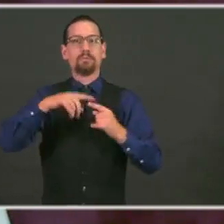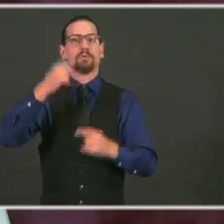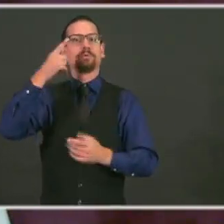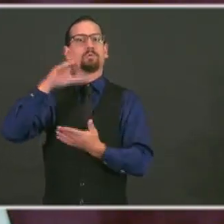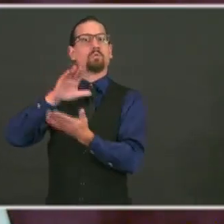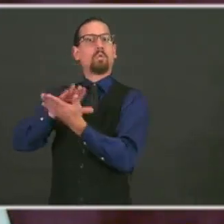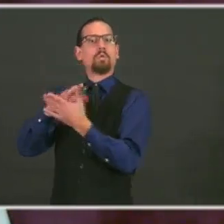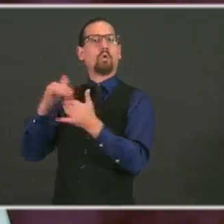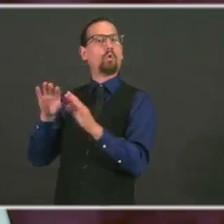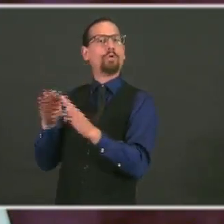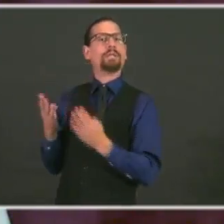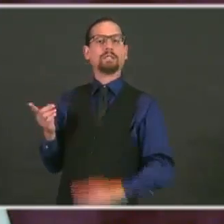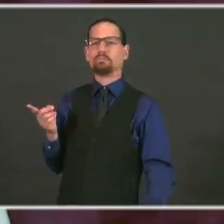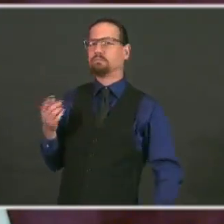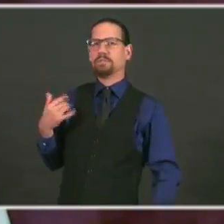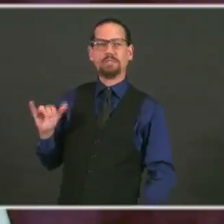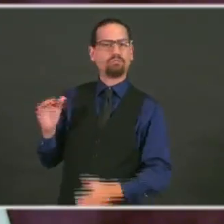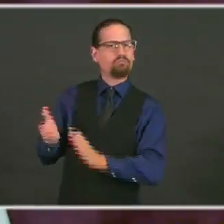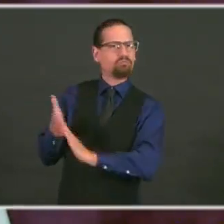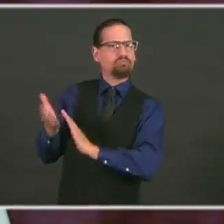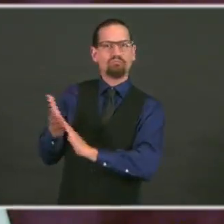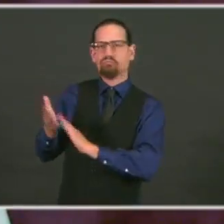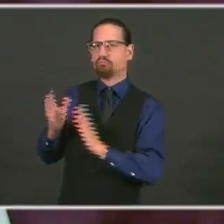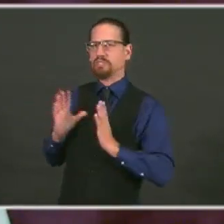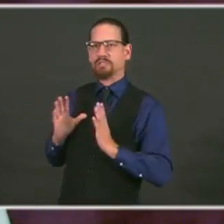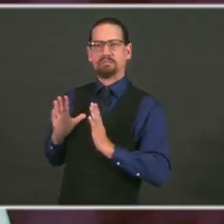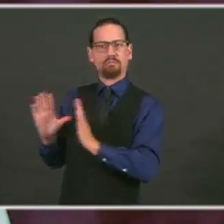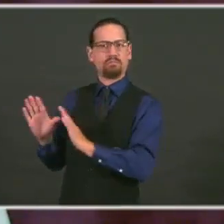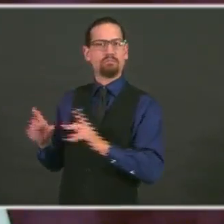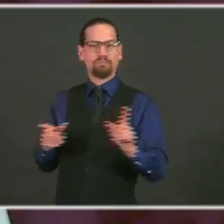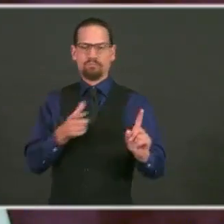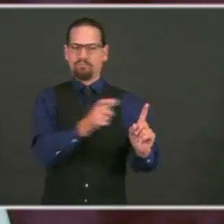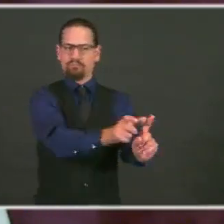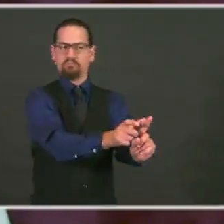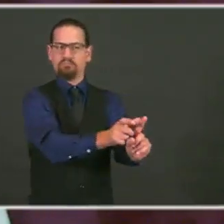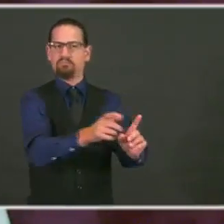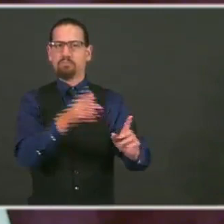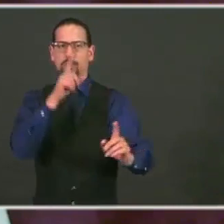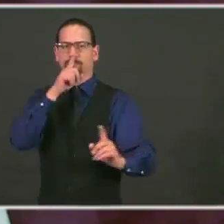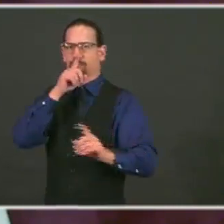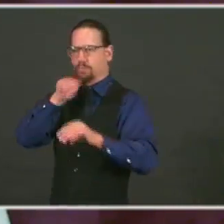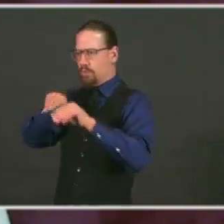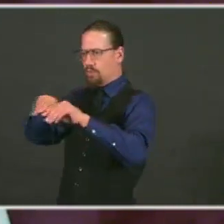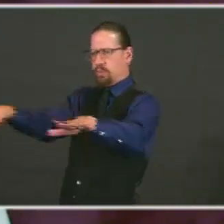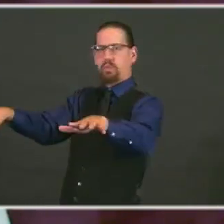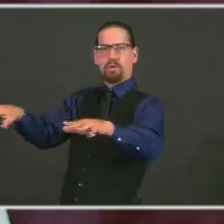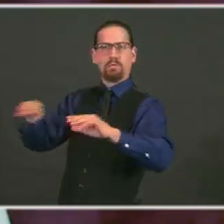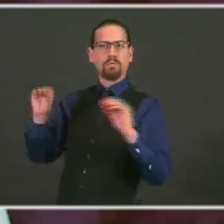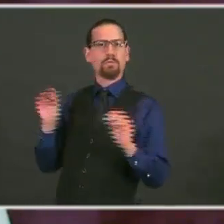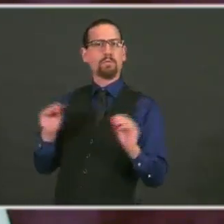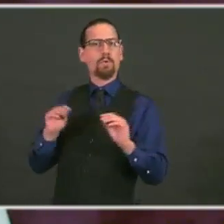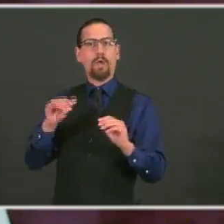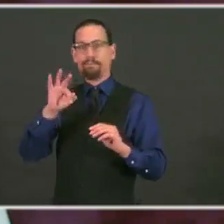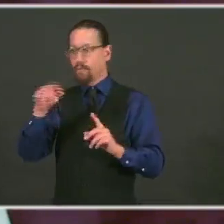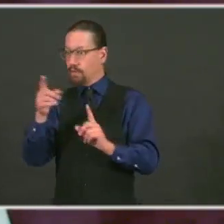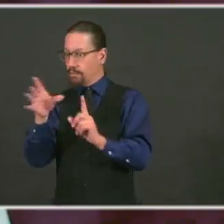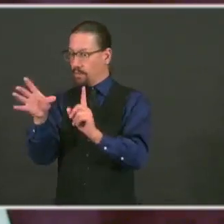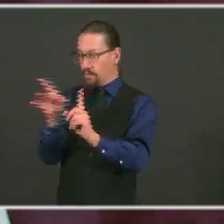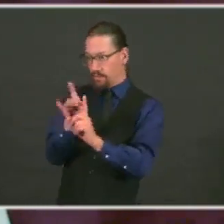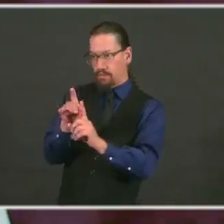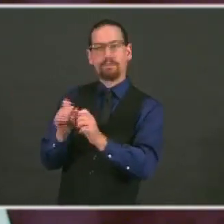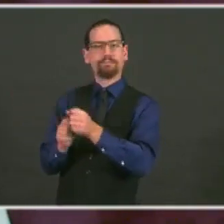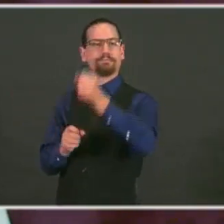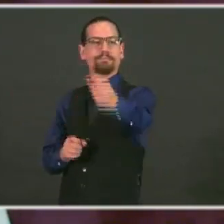a really important point. We want to get to a place where someone can test positive. We do our system